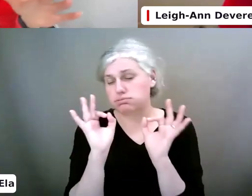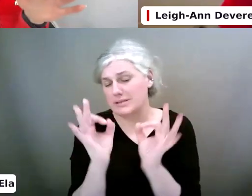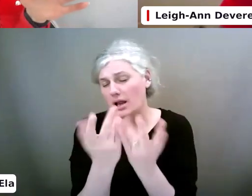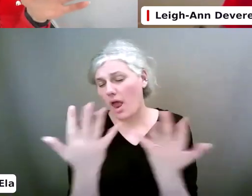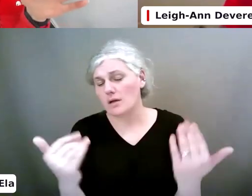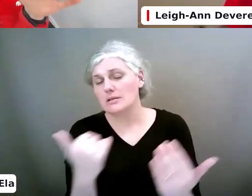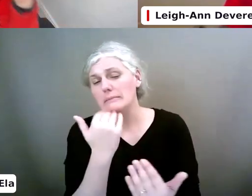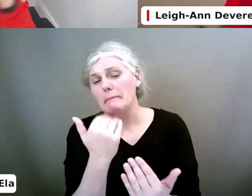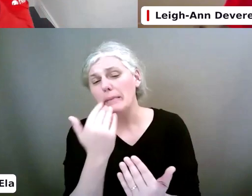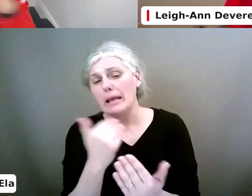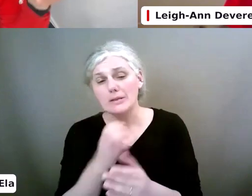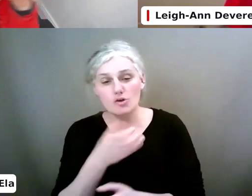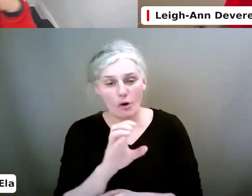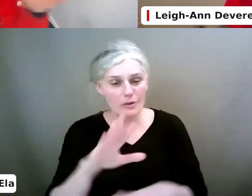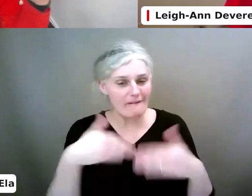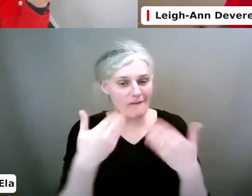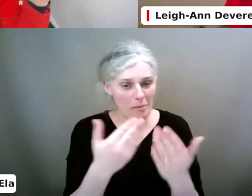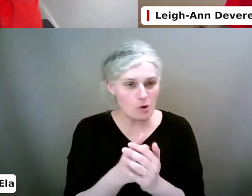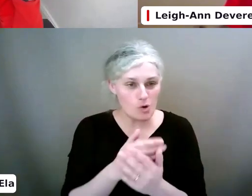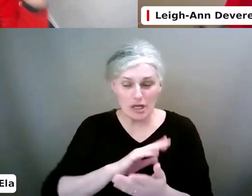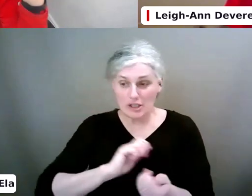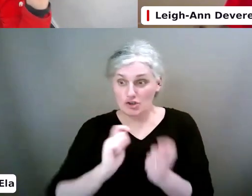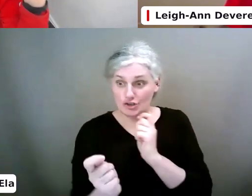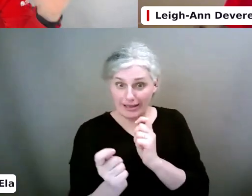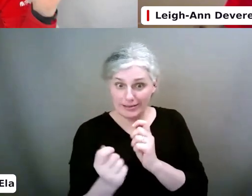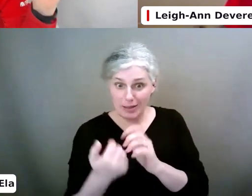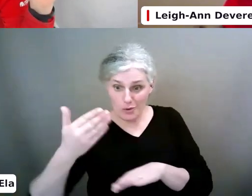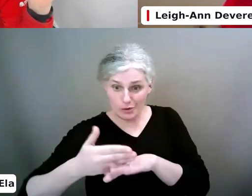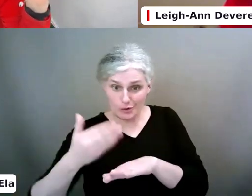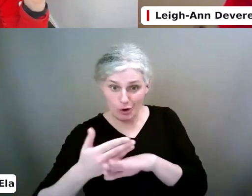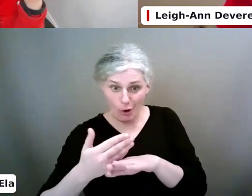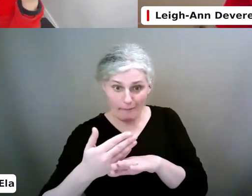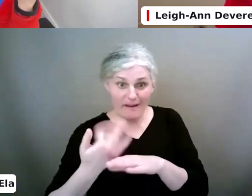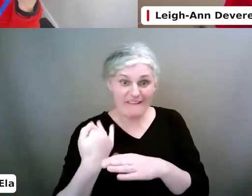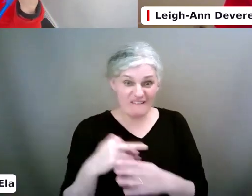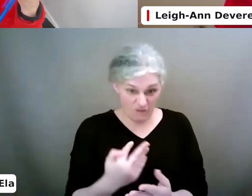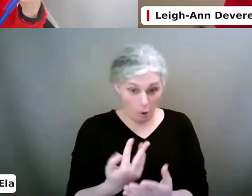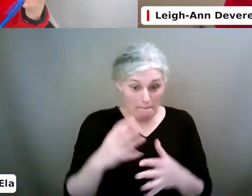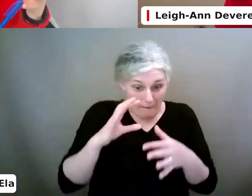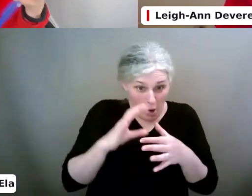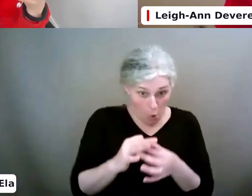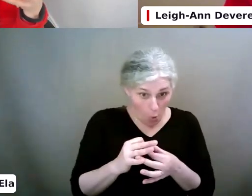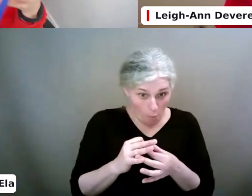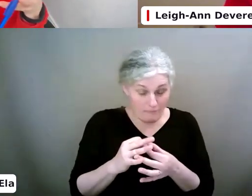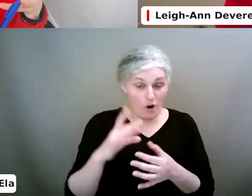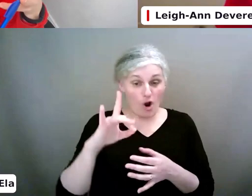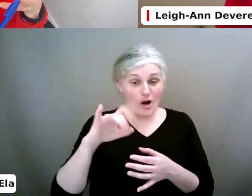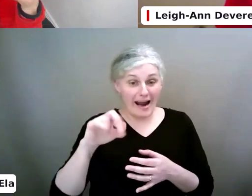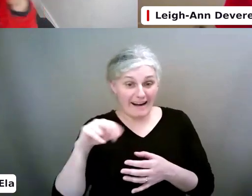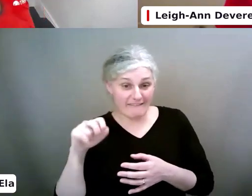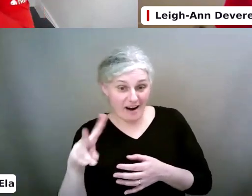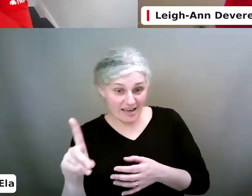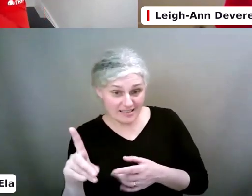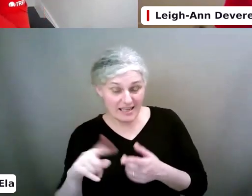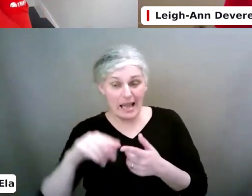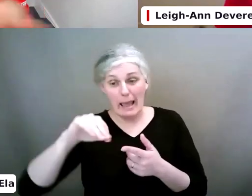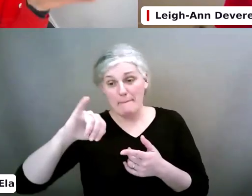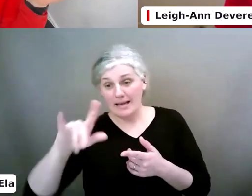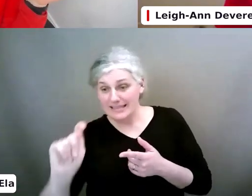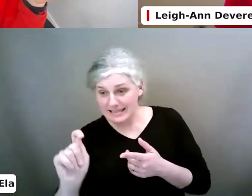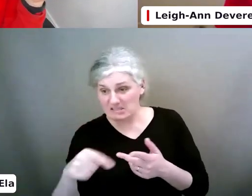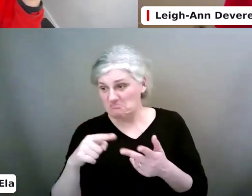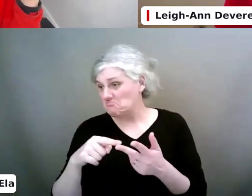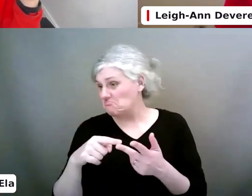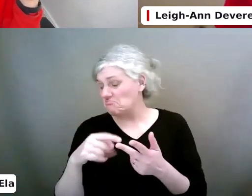courses out there. We can change our careers from the couch at home. They're from Harvard. They're from MIT. There are some